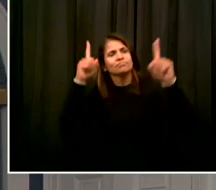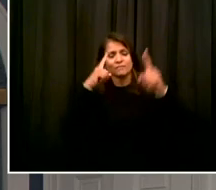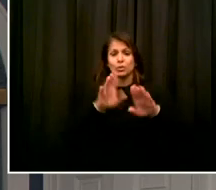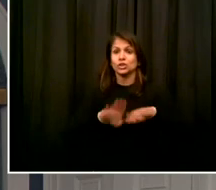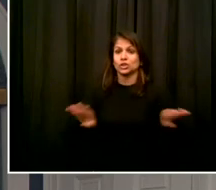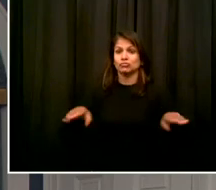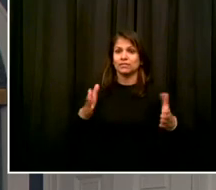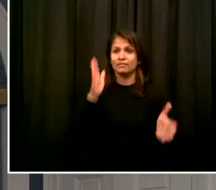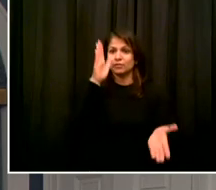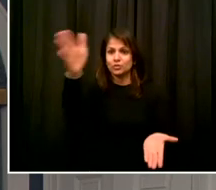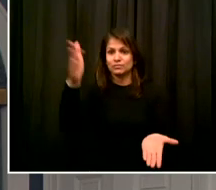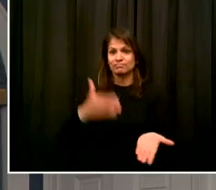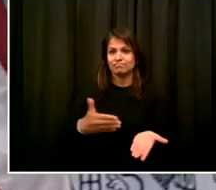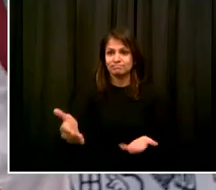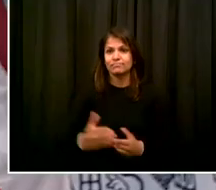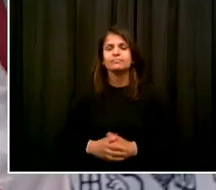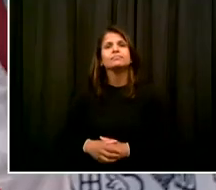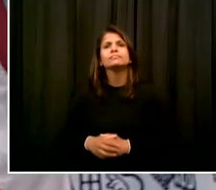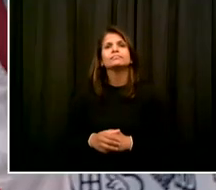hear, everyone,